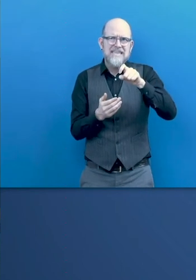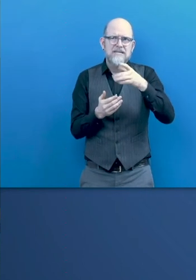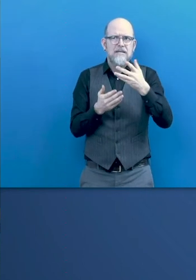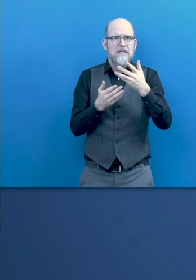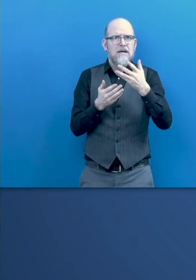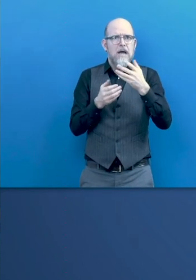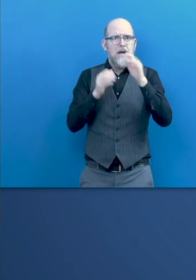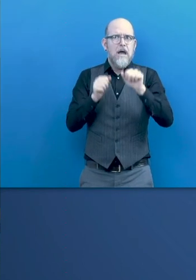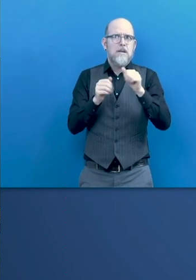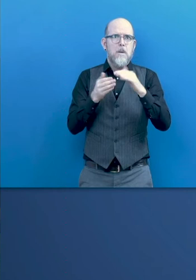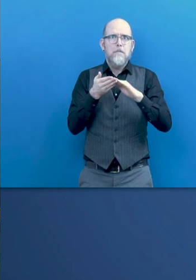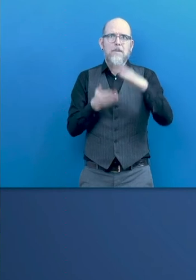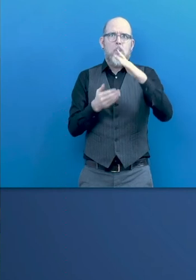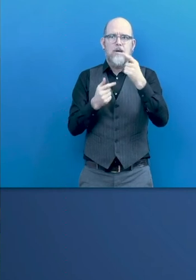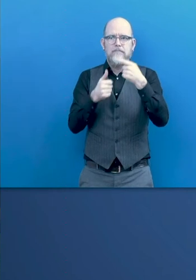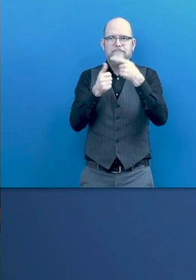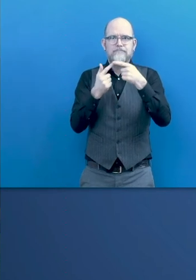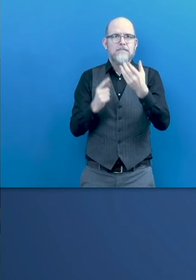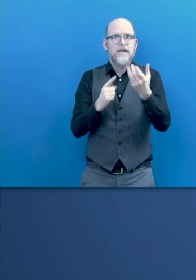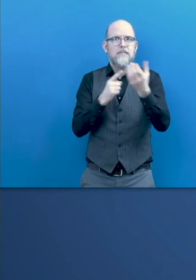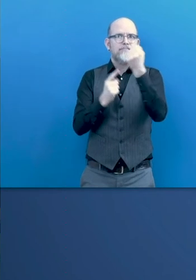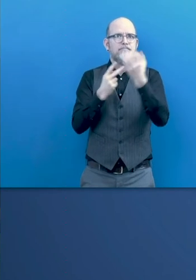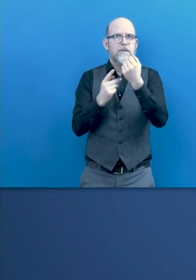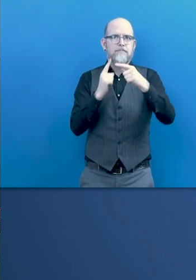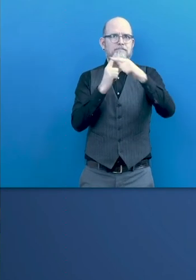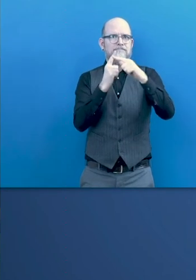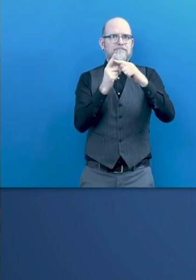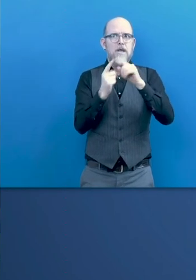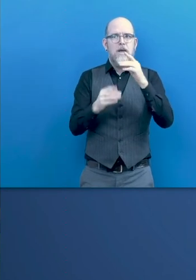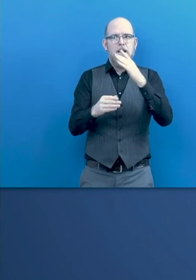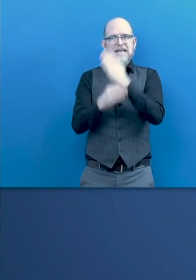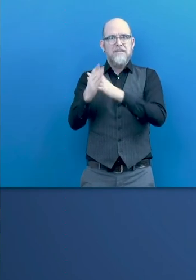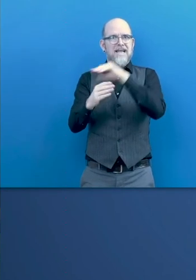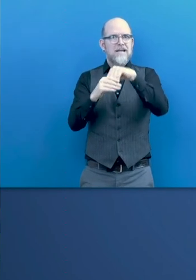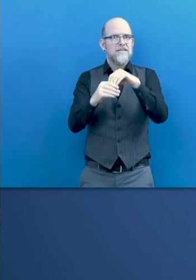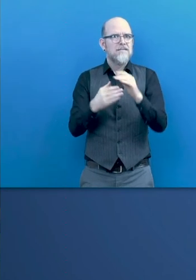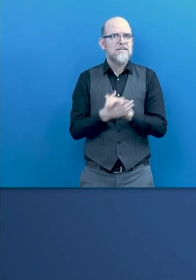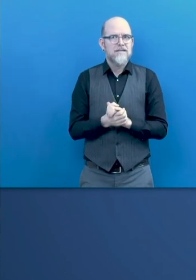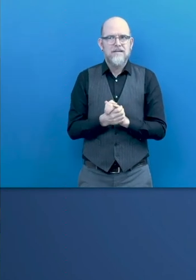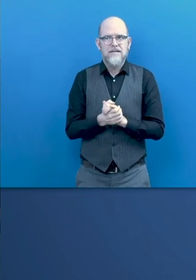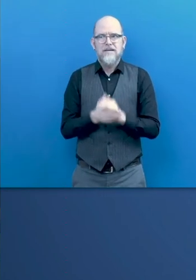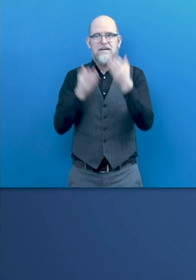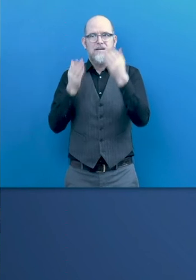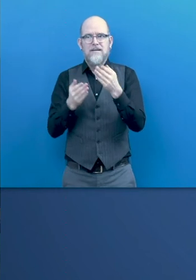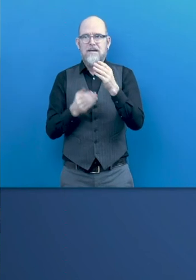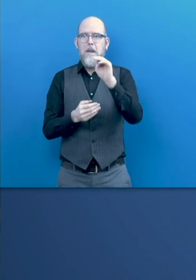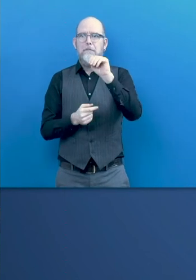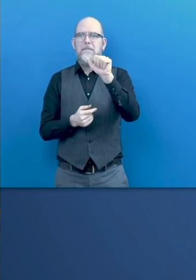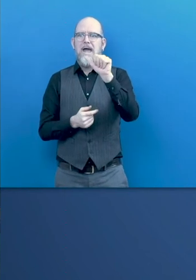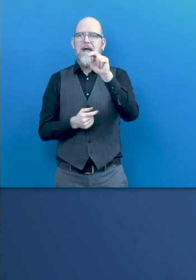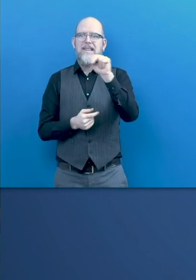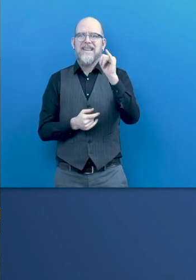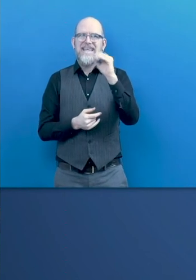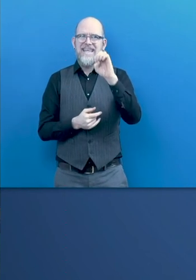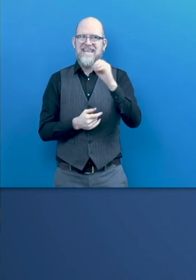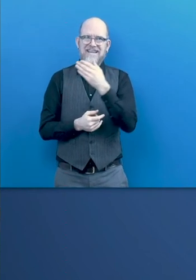Nazrim, Mani, please. Thank you, Fernando. You know, I think that the really great